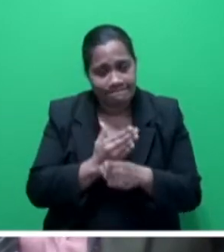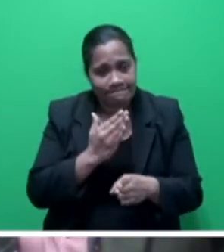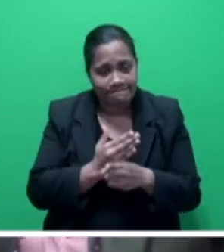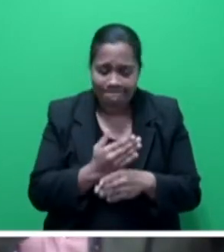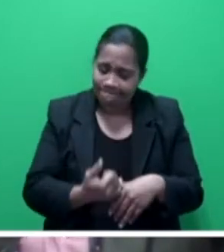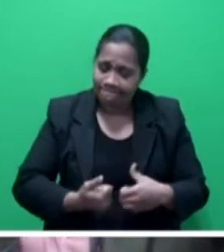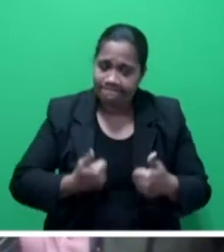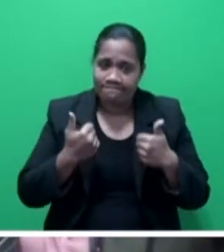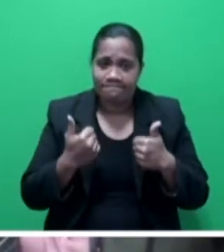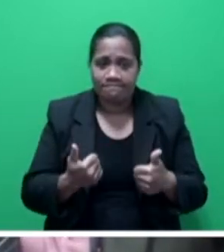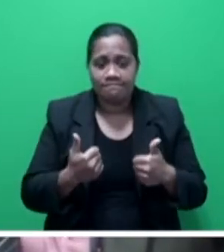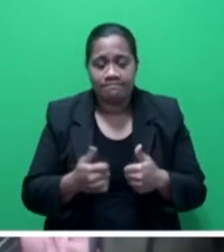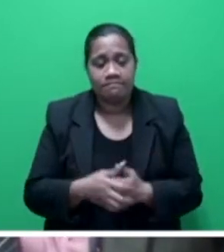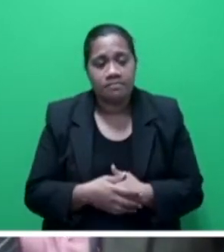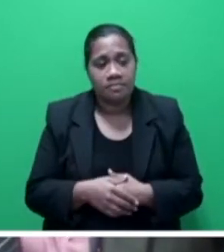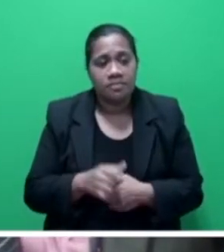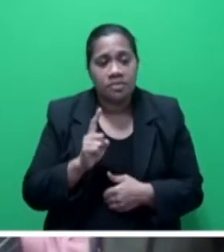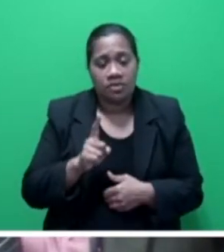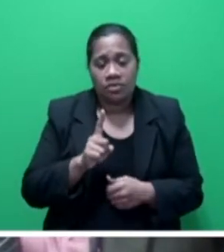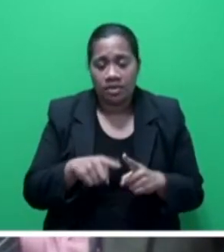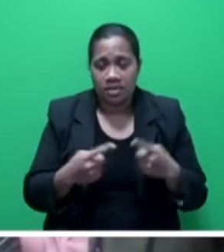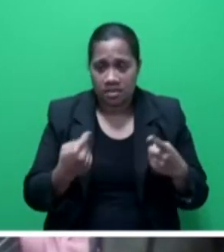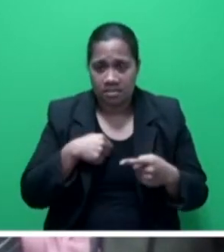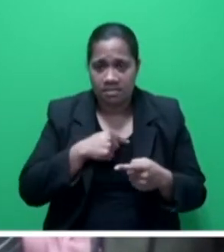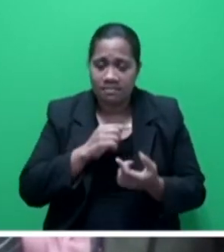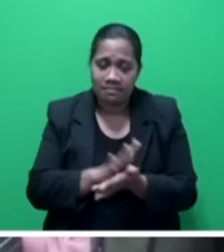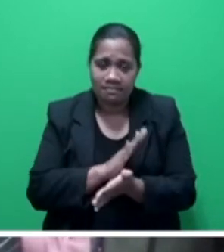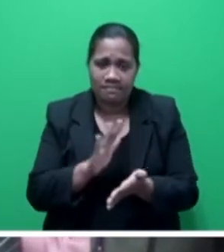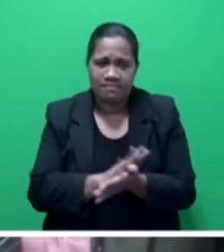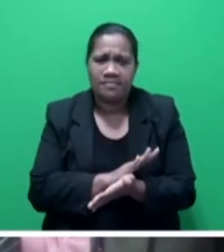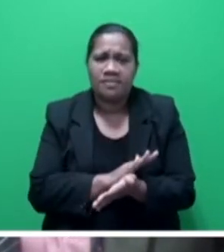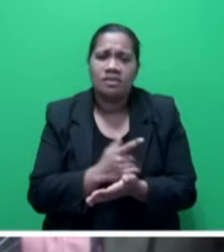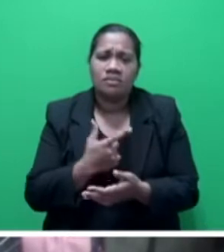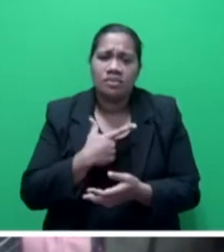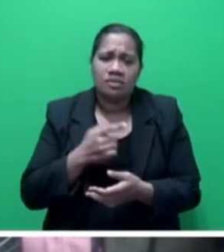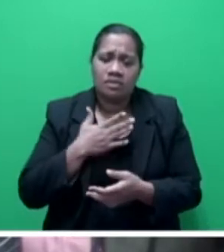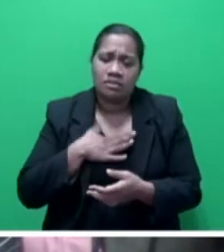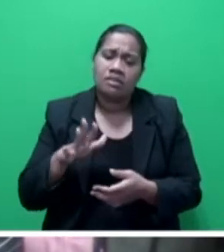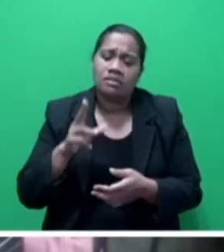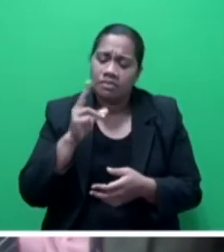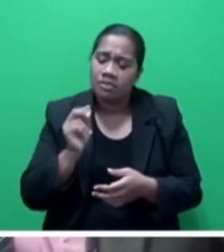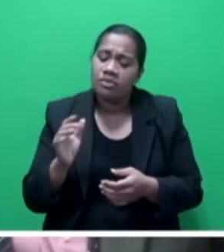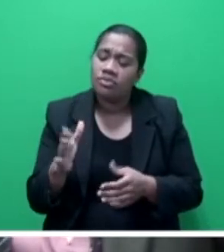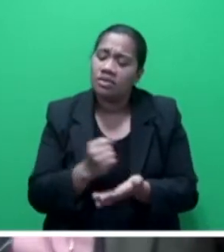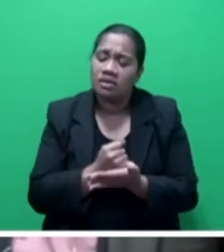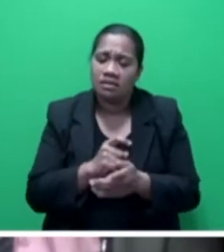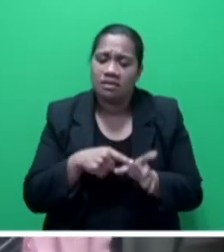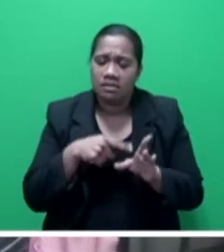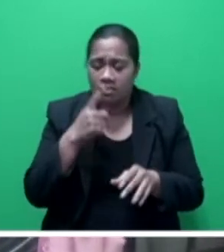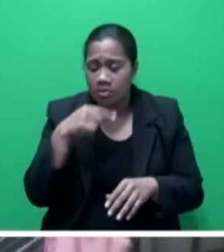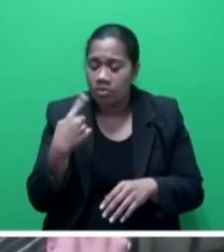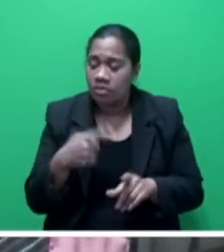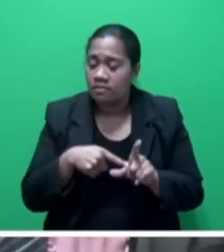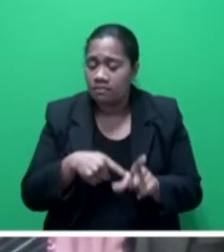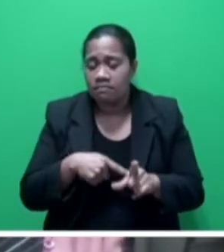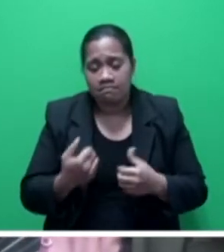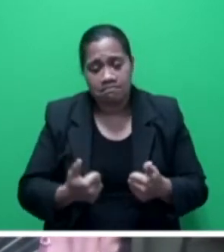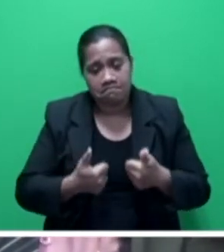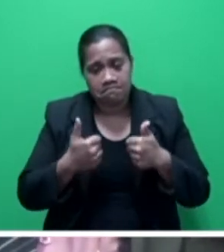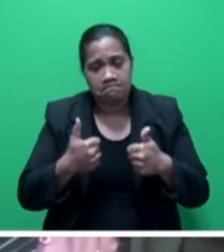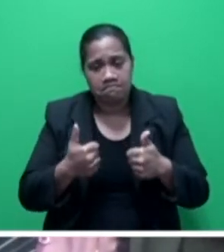And that is one thing that we are very pleased with because we want to be able to get our people who are young, who are fit, who have a